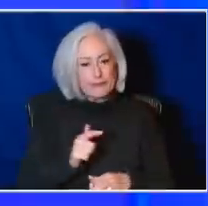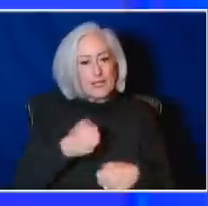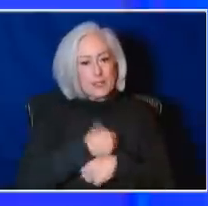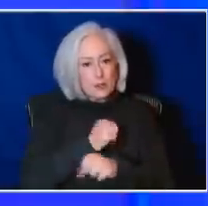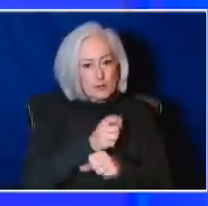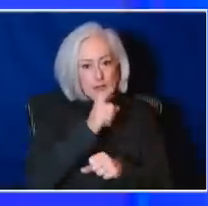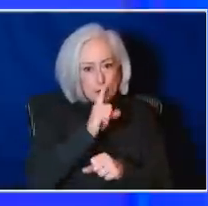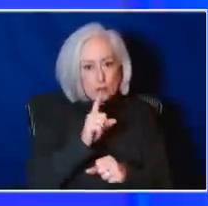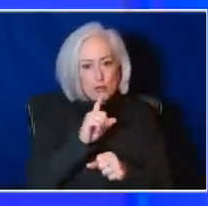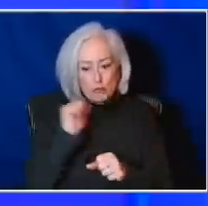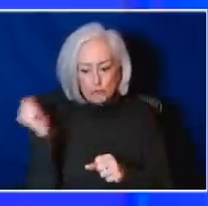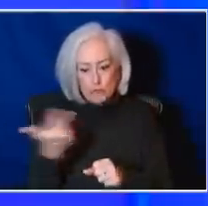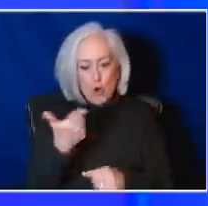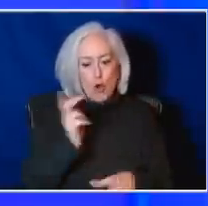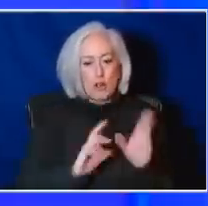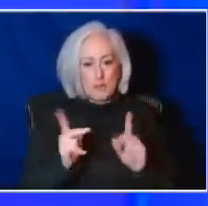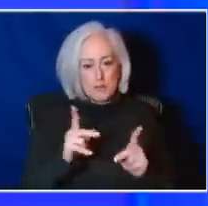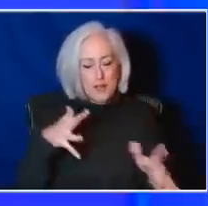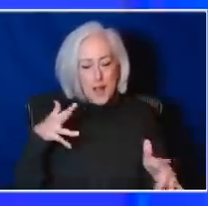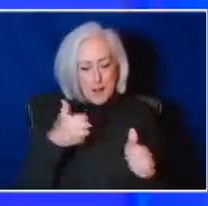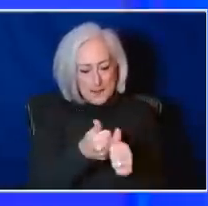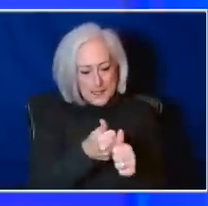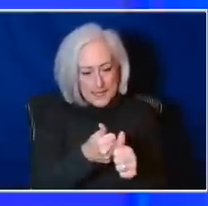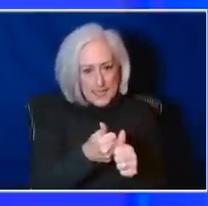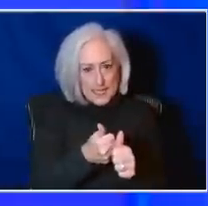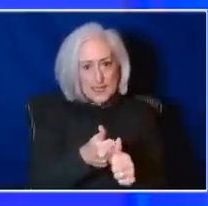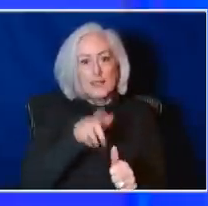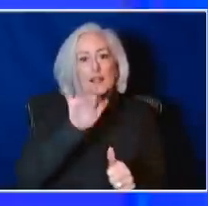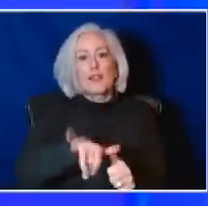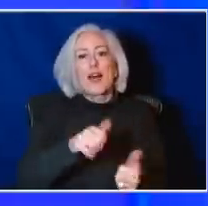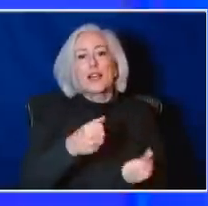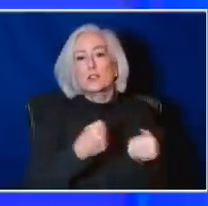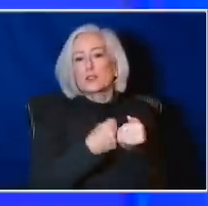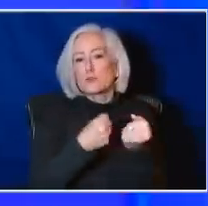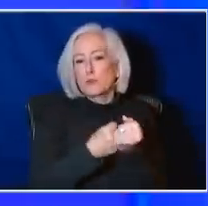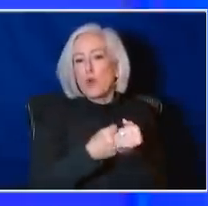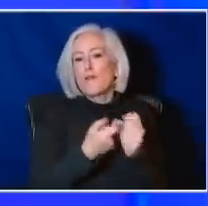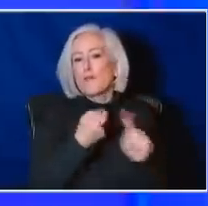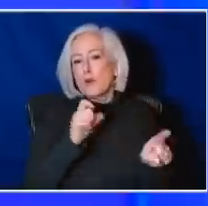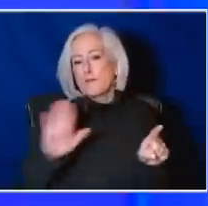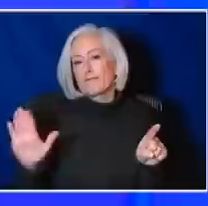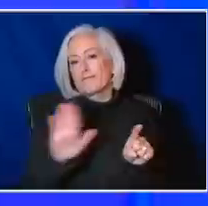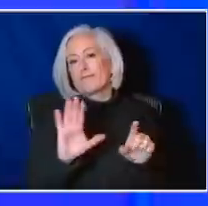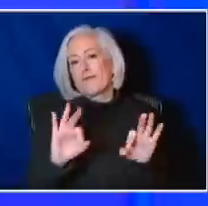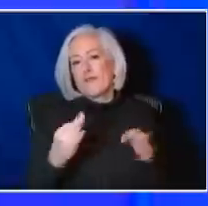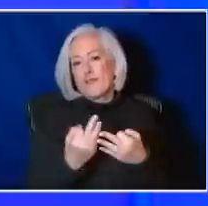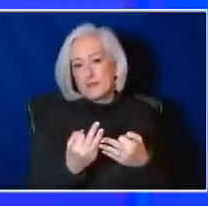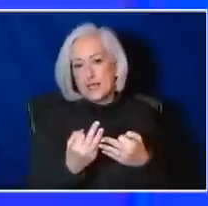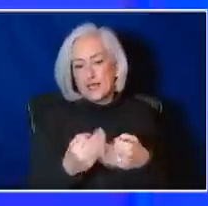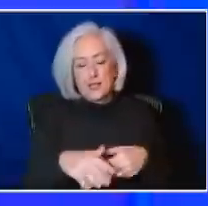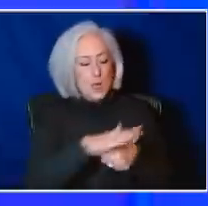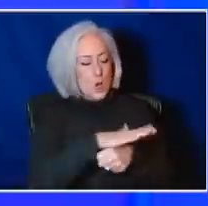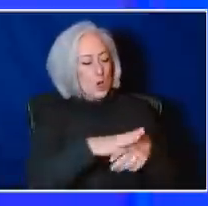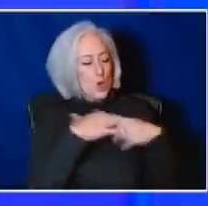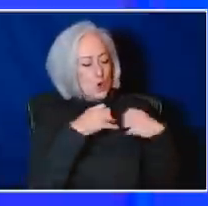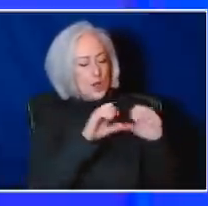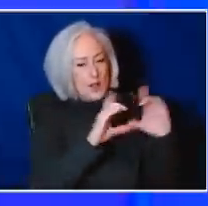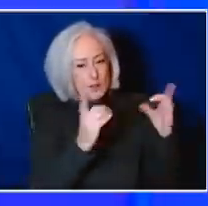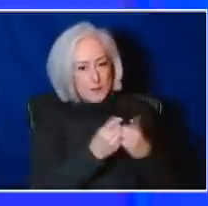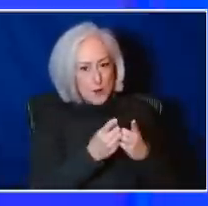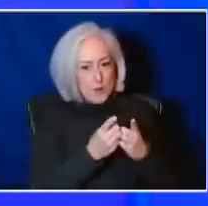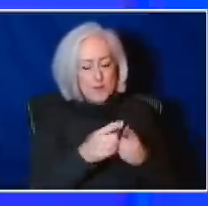residents have been up to date. And that's with support of families, obviously, but also local health departments and other local resources.